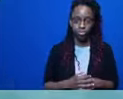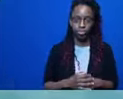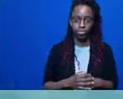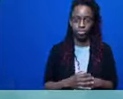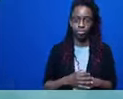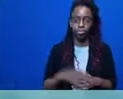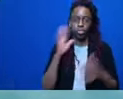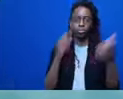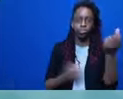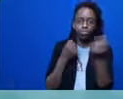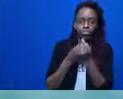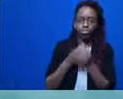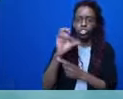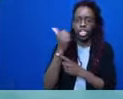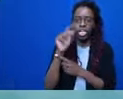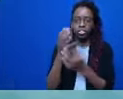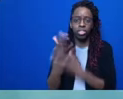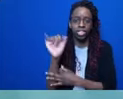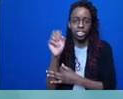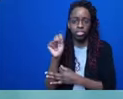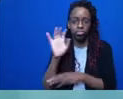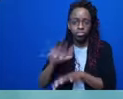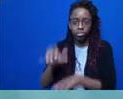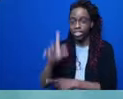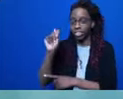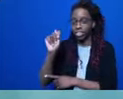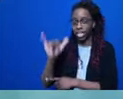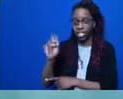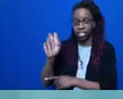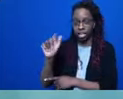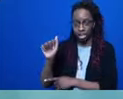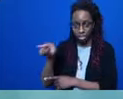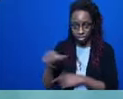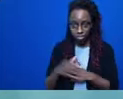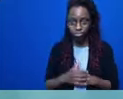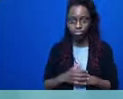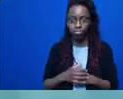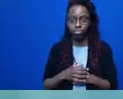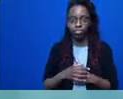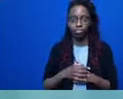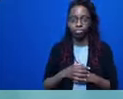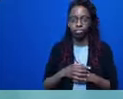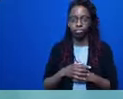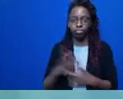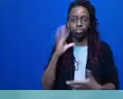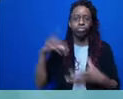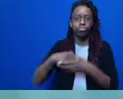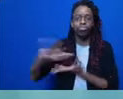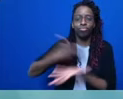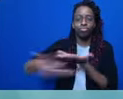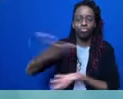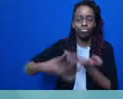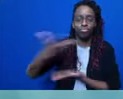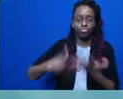us to be able to be more interactive. You can all, you're able to drop stuff in the chat. If you have